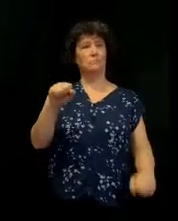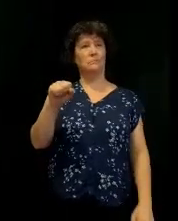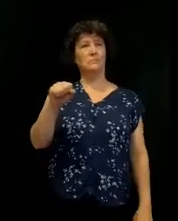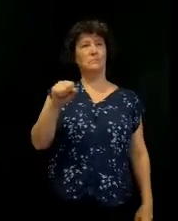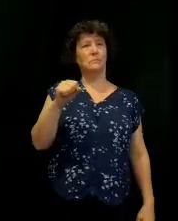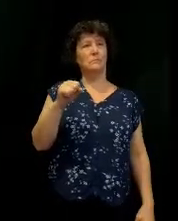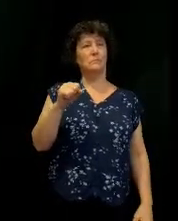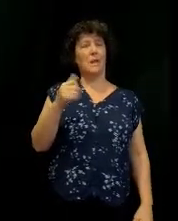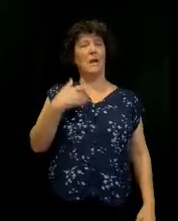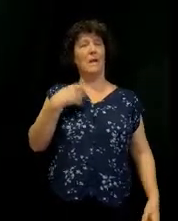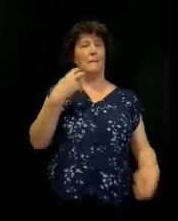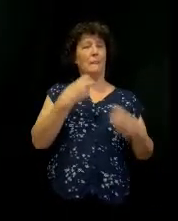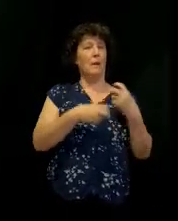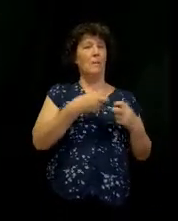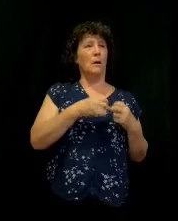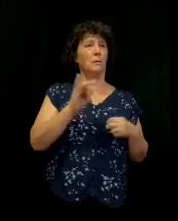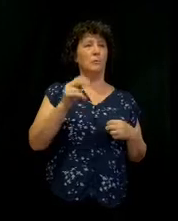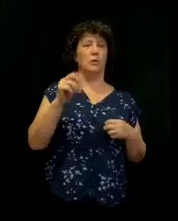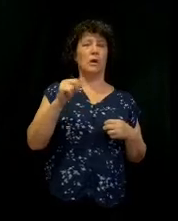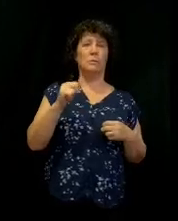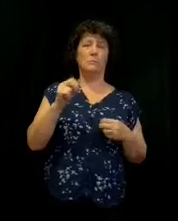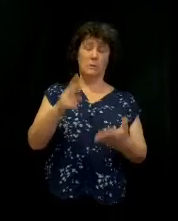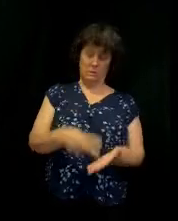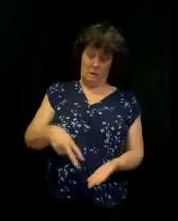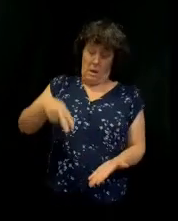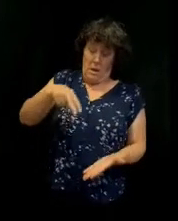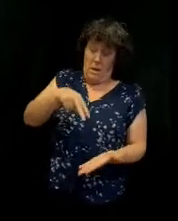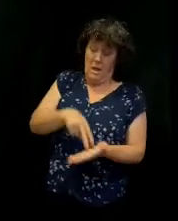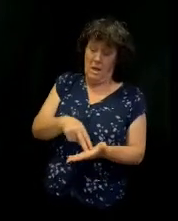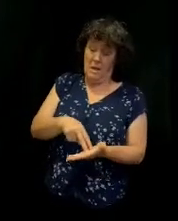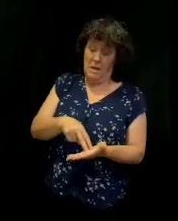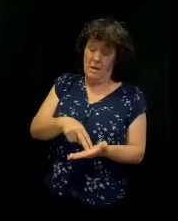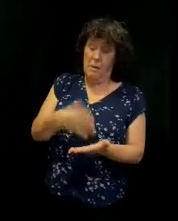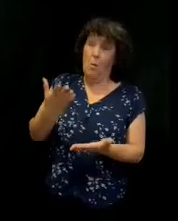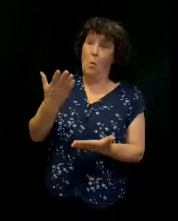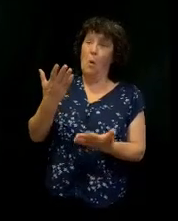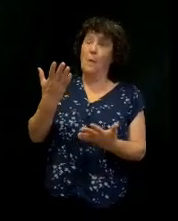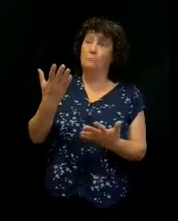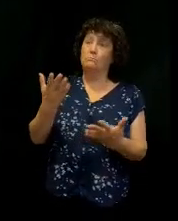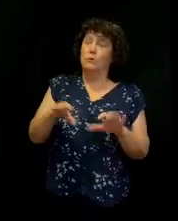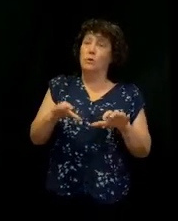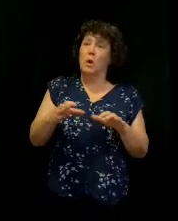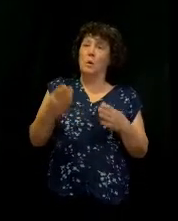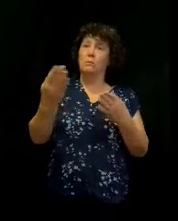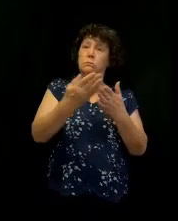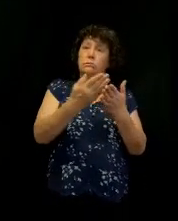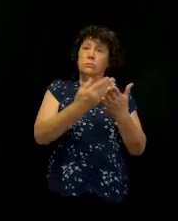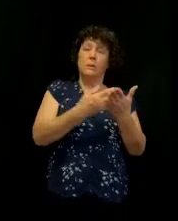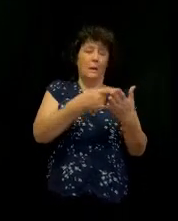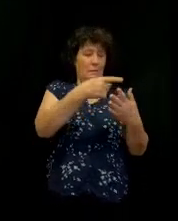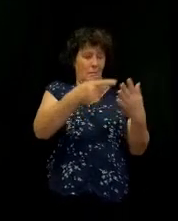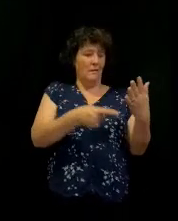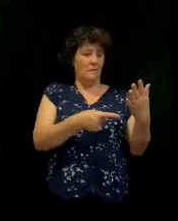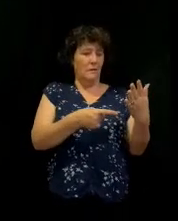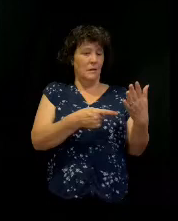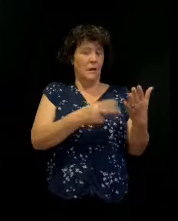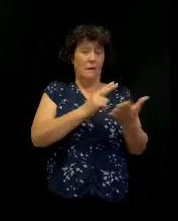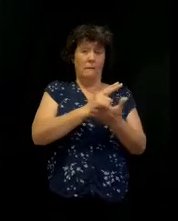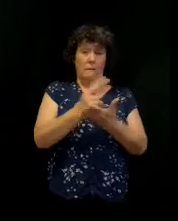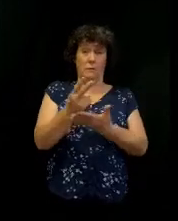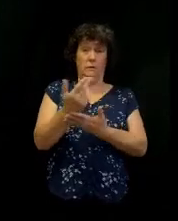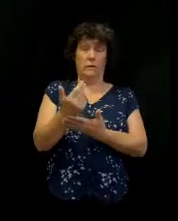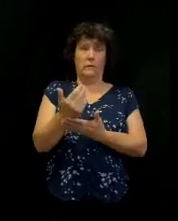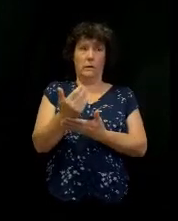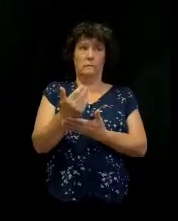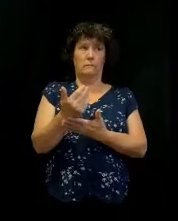They start having the problems, and James stands up and starts talking to them about what they're going to do and how they're going to handle these things. And then verse 15, I want you to